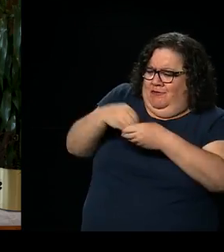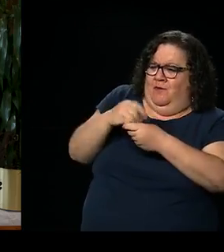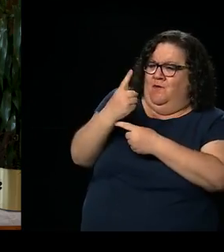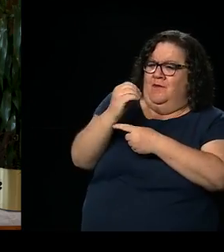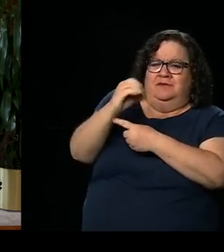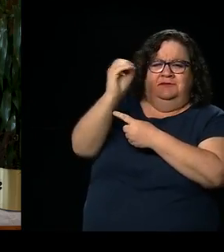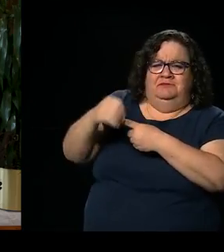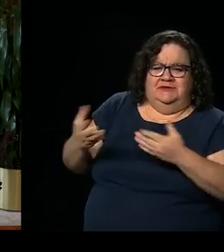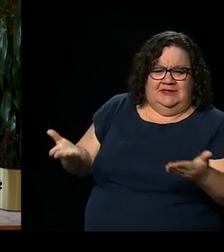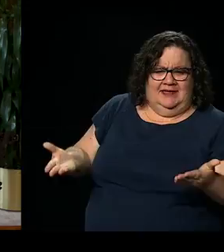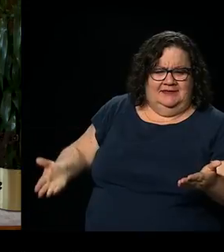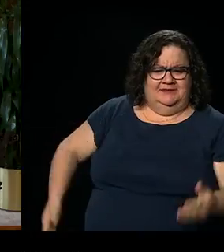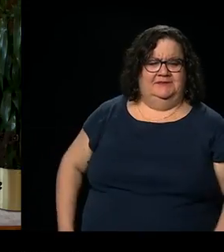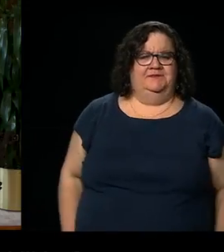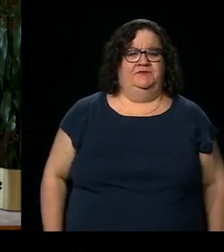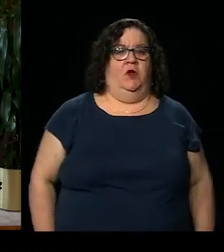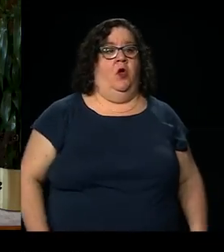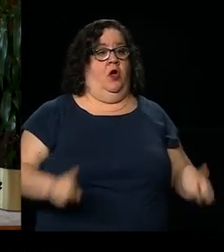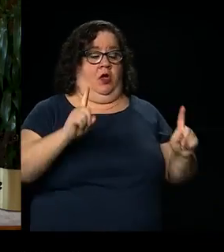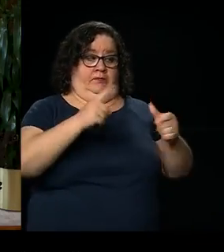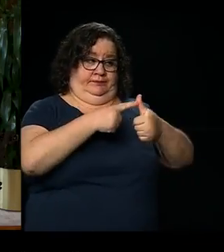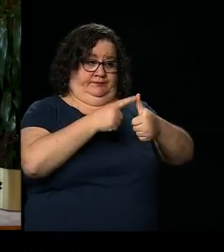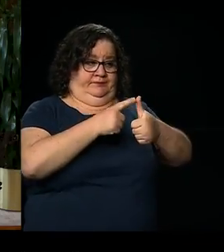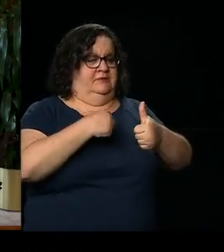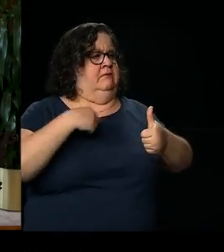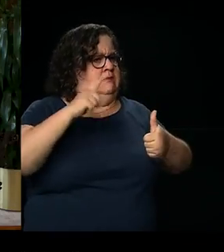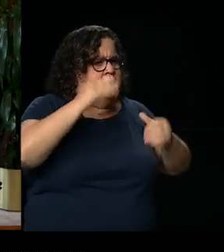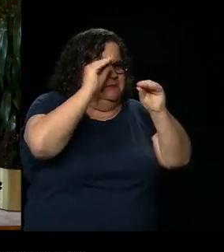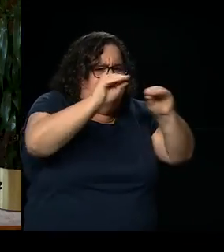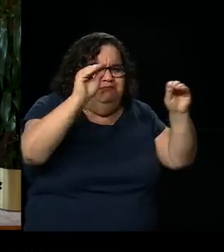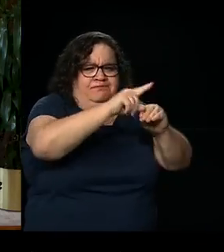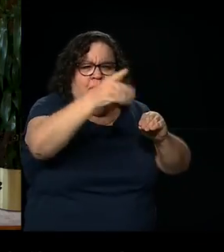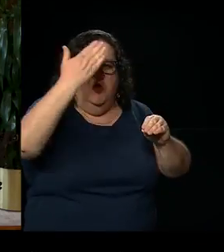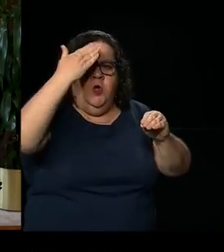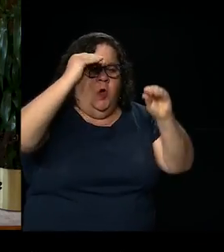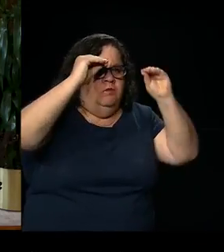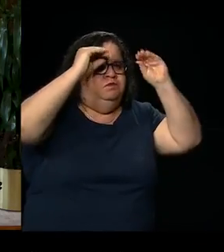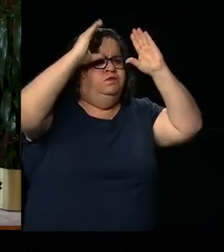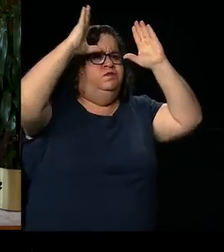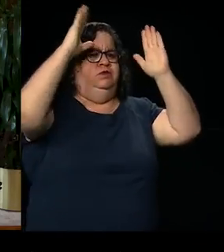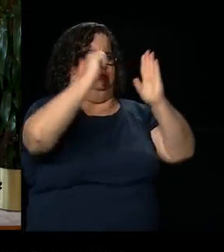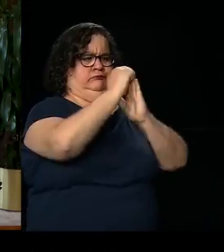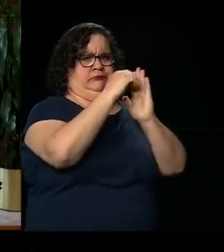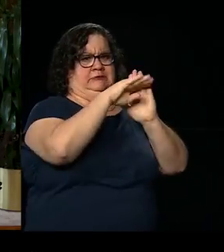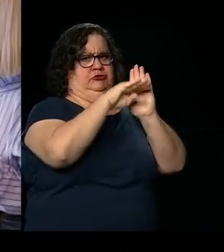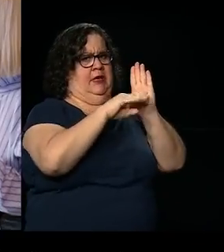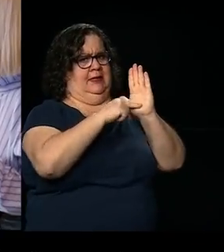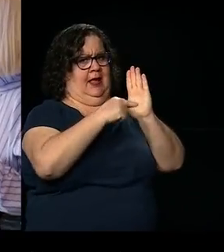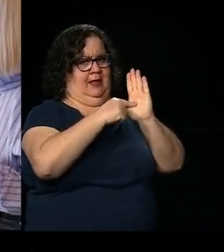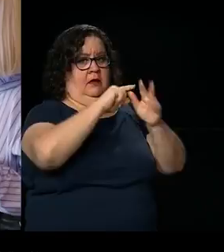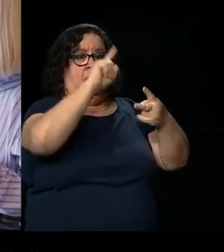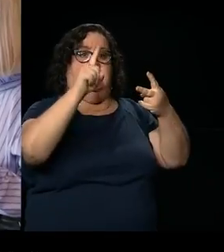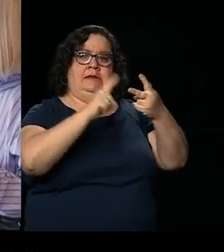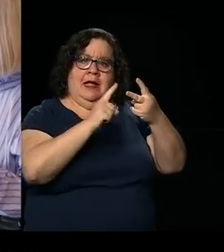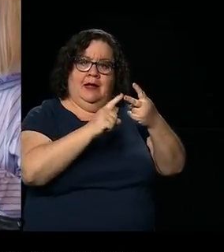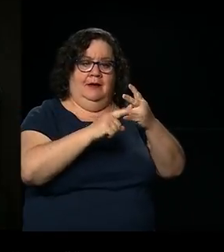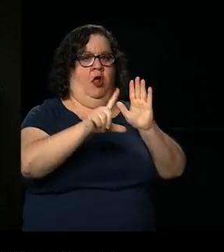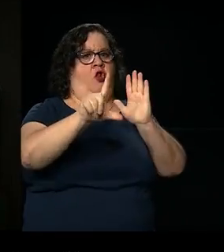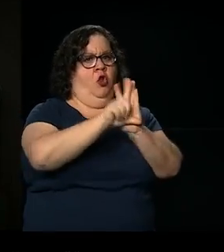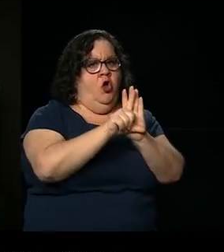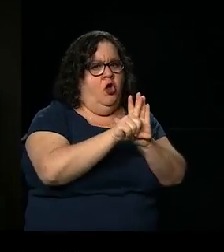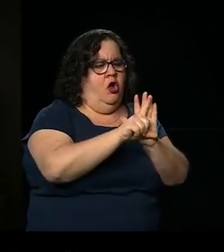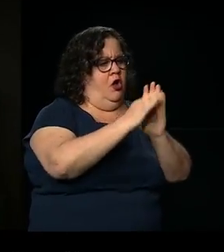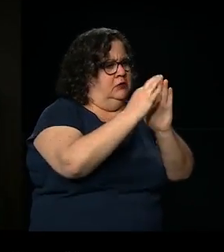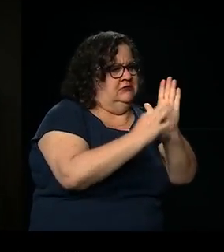How is the UN promoting full inclusion for people with disabilities? First of all, to raise awareness. To put it in the agenda.